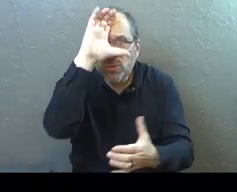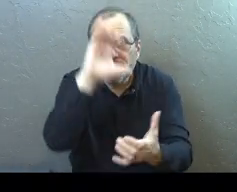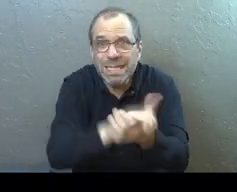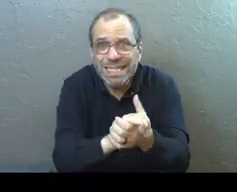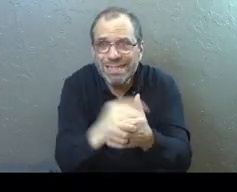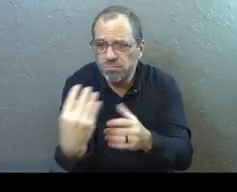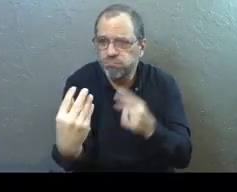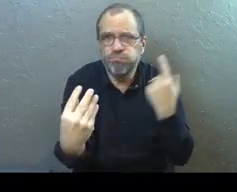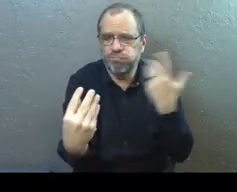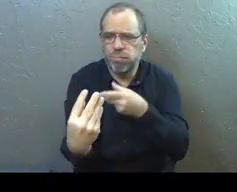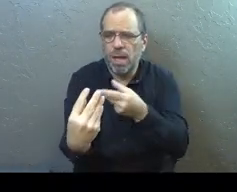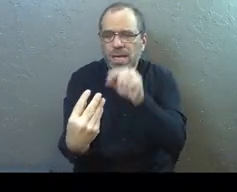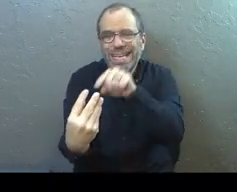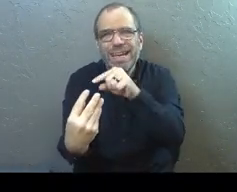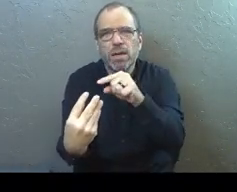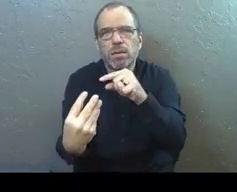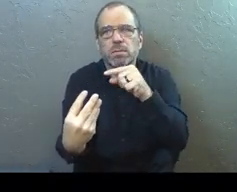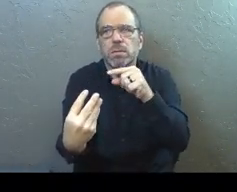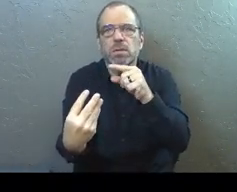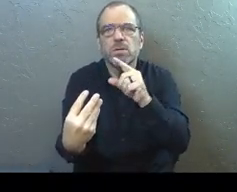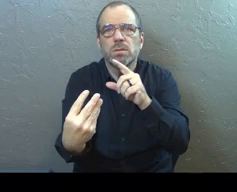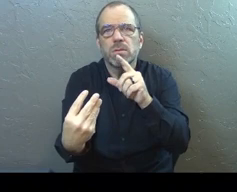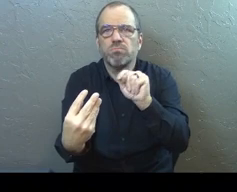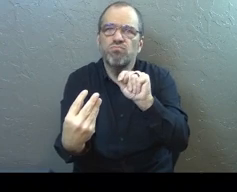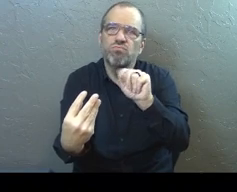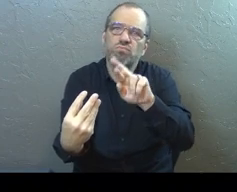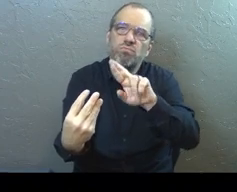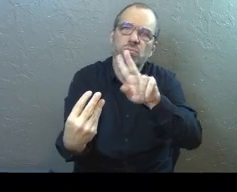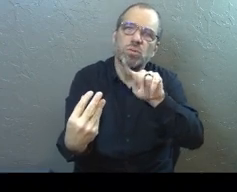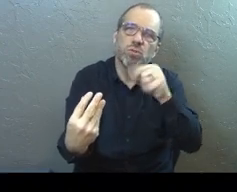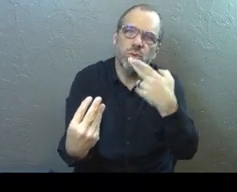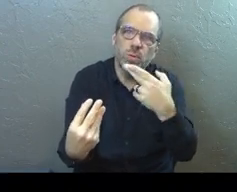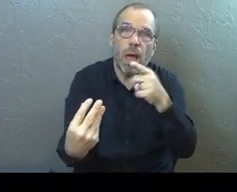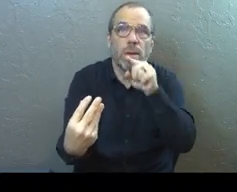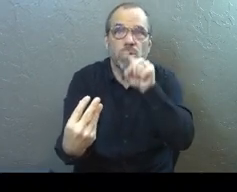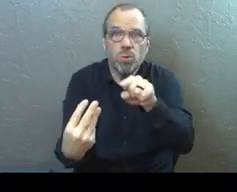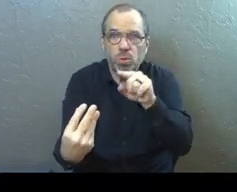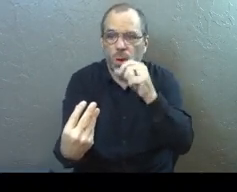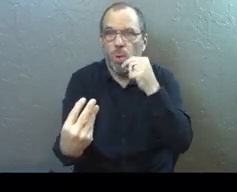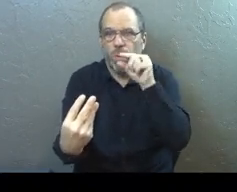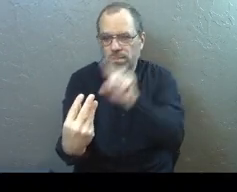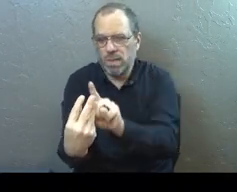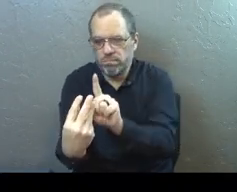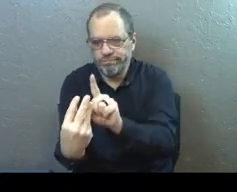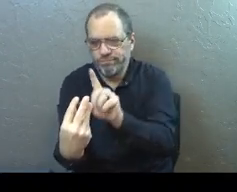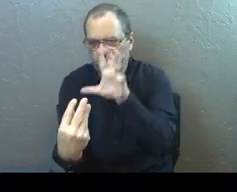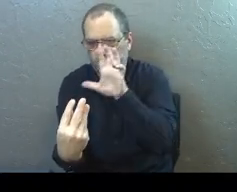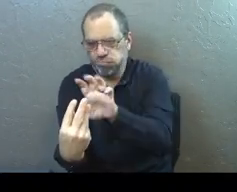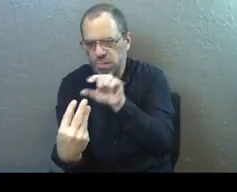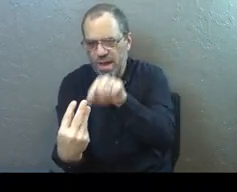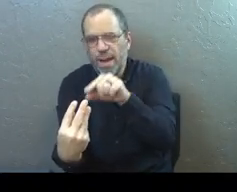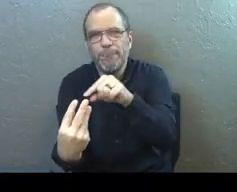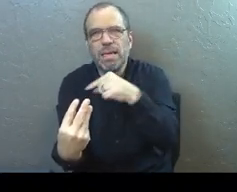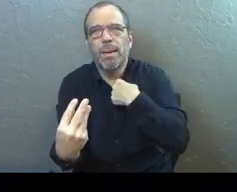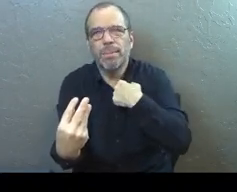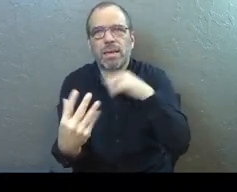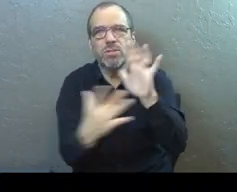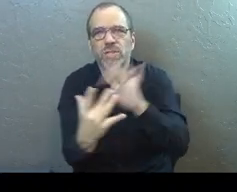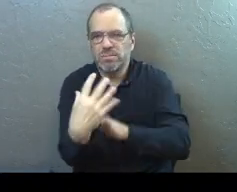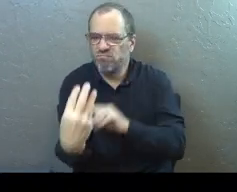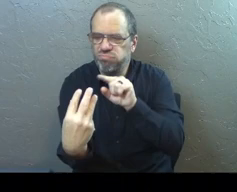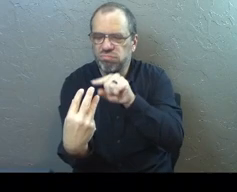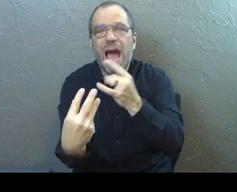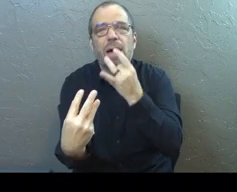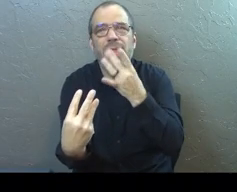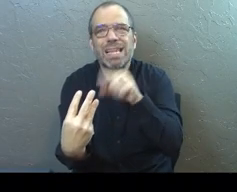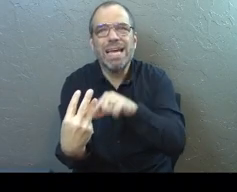maybe have believed, I'm going to bring truth and correction, but you've got to be here with me. You've got to follow me. I am